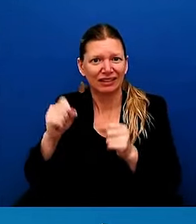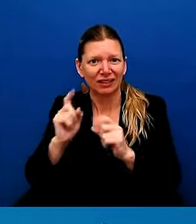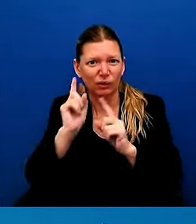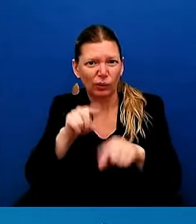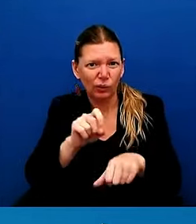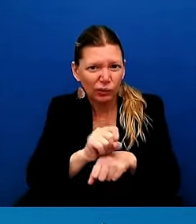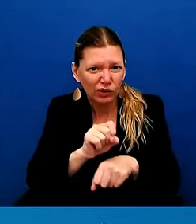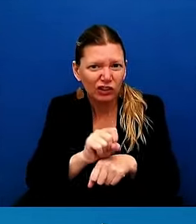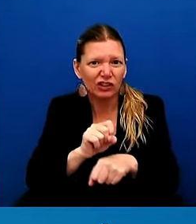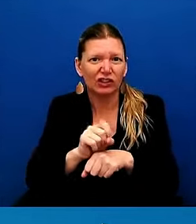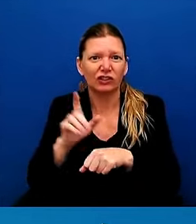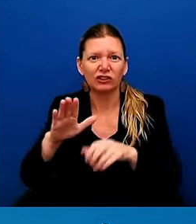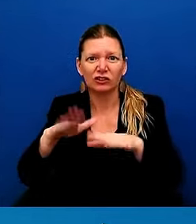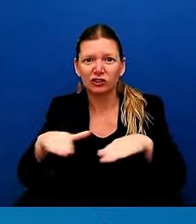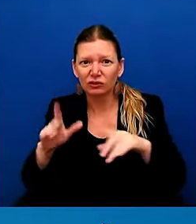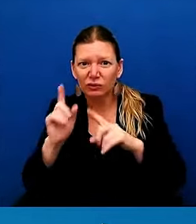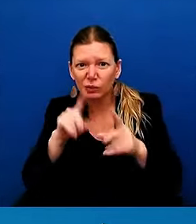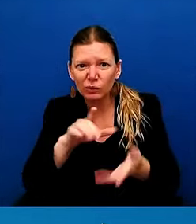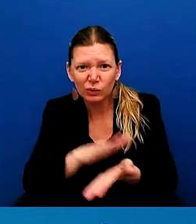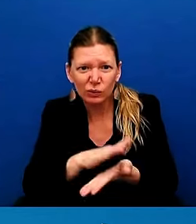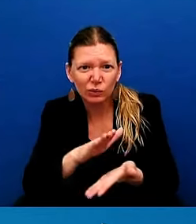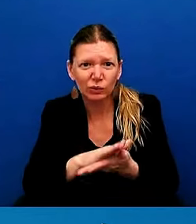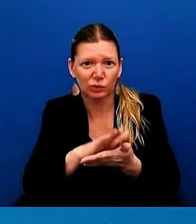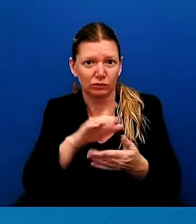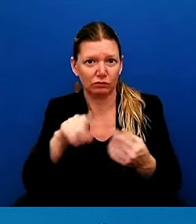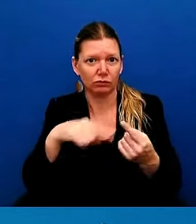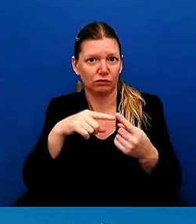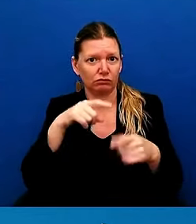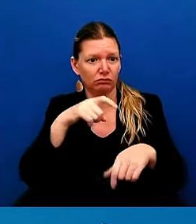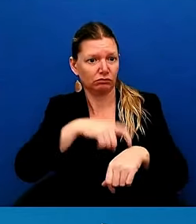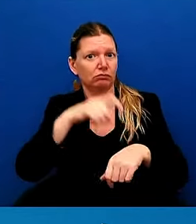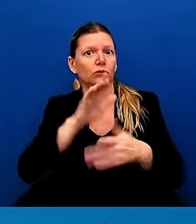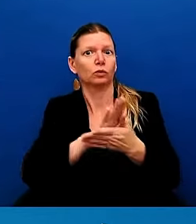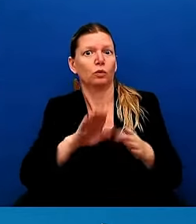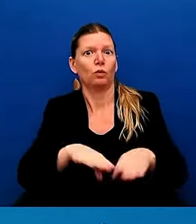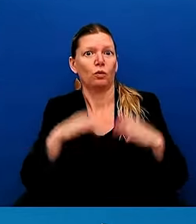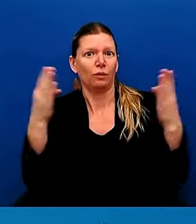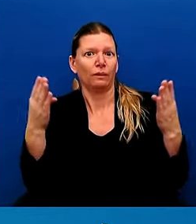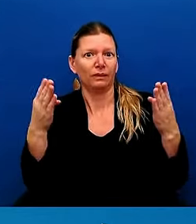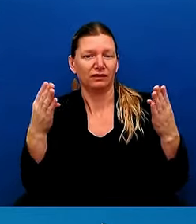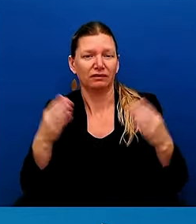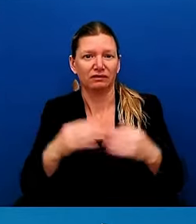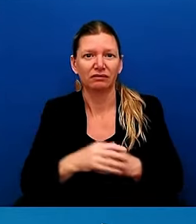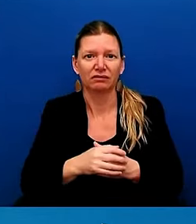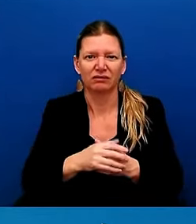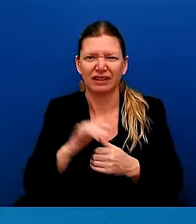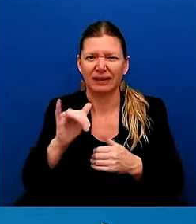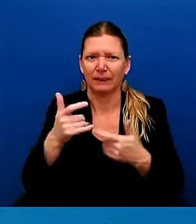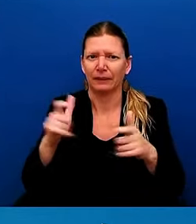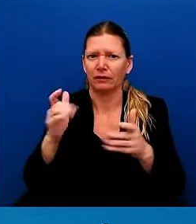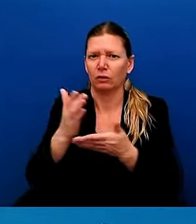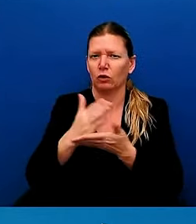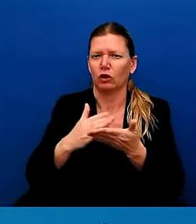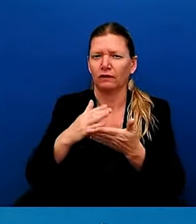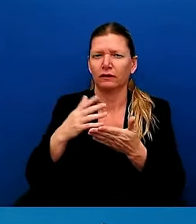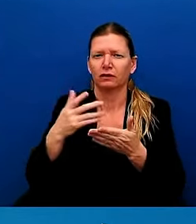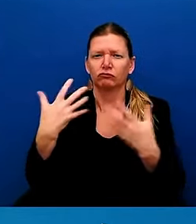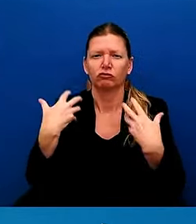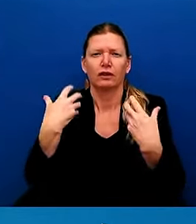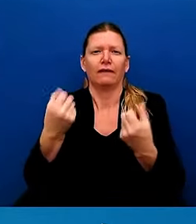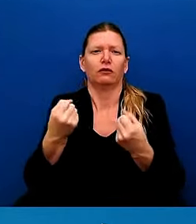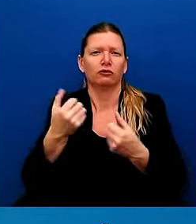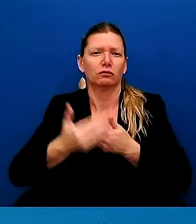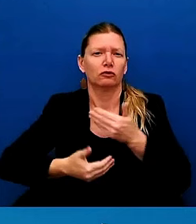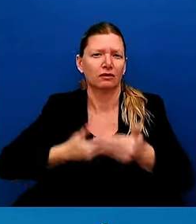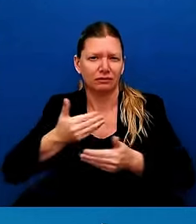is a very big part of the recovery process. That money of the federal reimbursement will also help with emergency services that are now